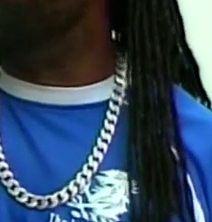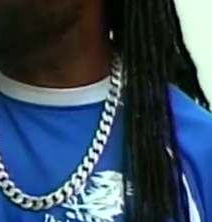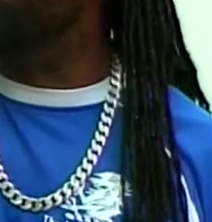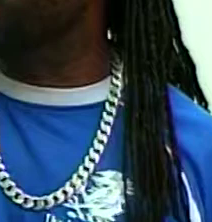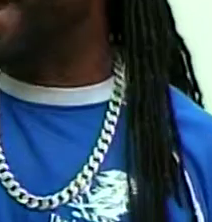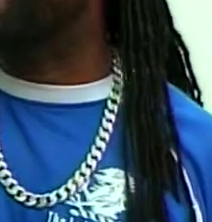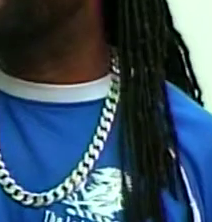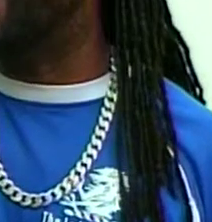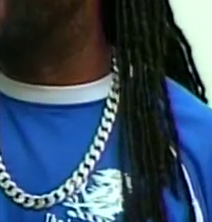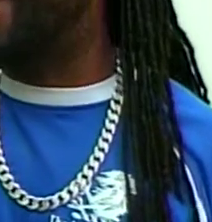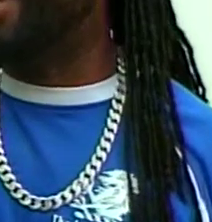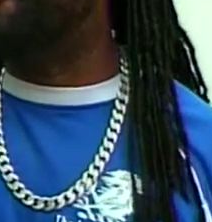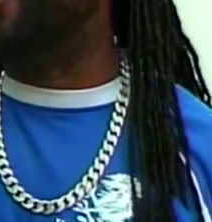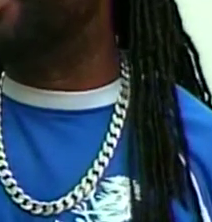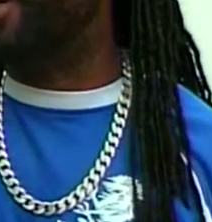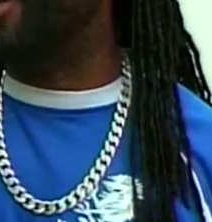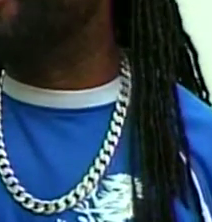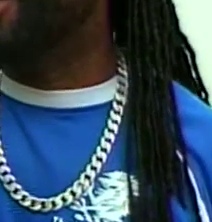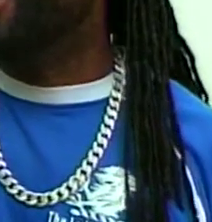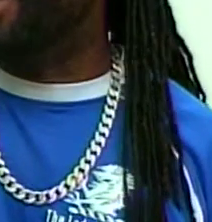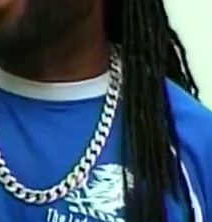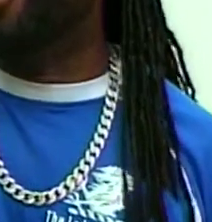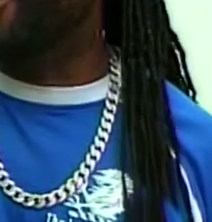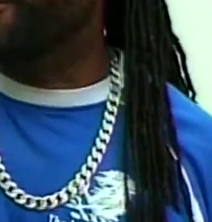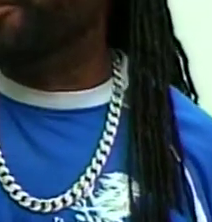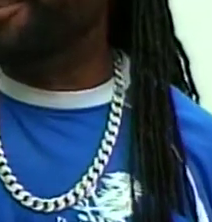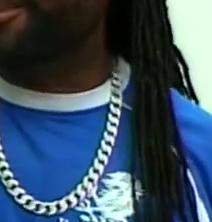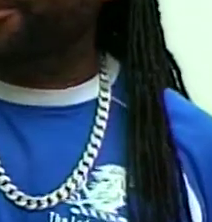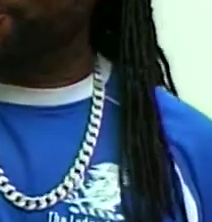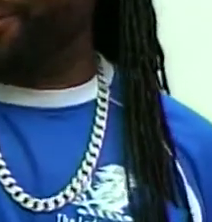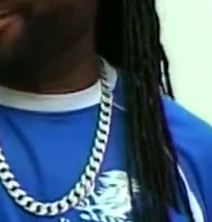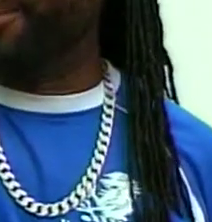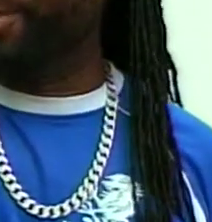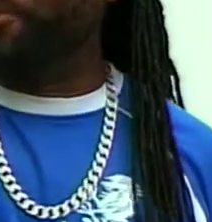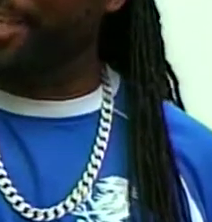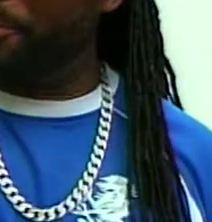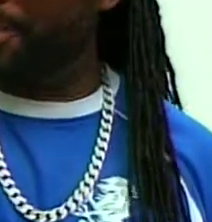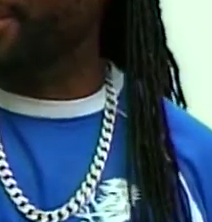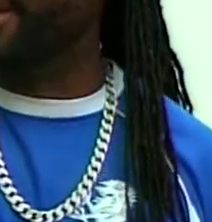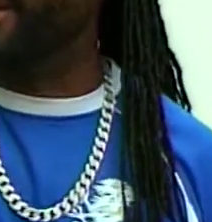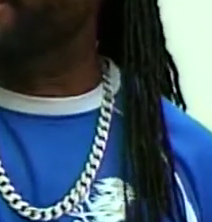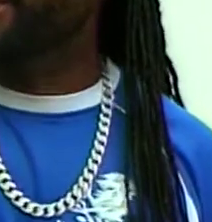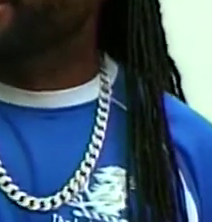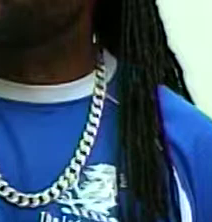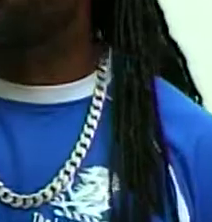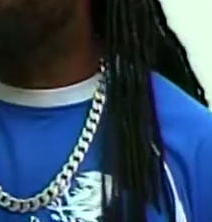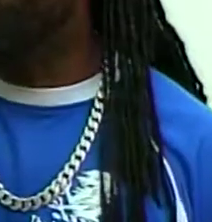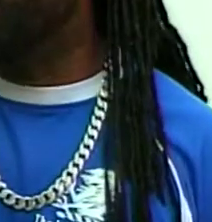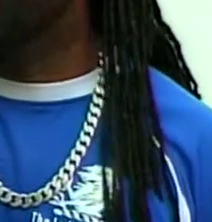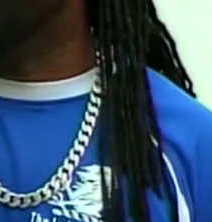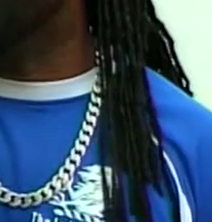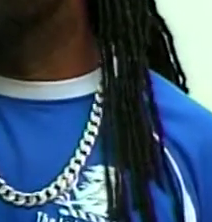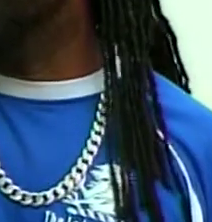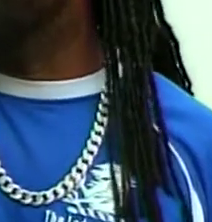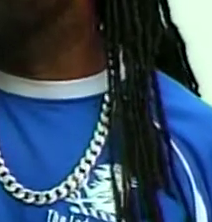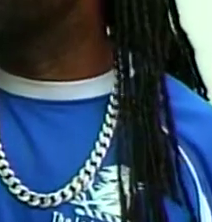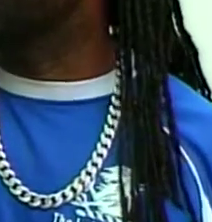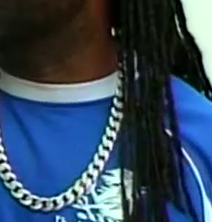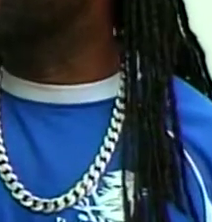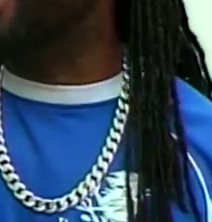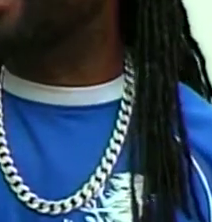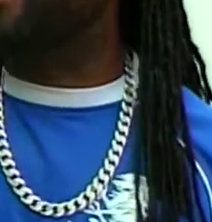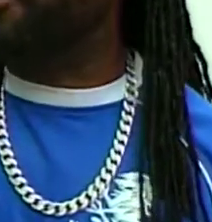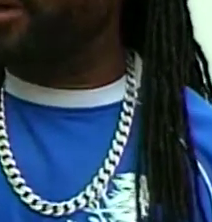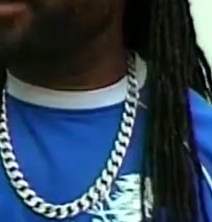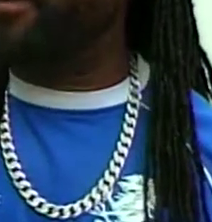found that there was no athlete at any point in time that could stray. He would keep us in line. So what we want to make sure that the